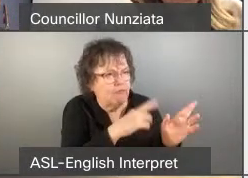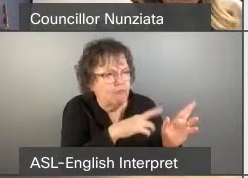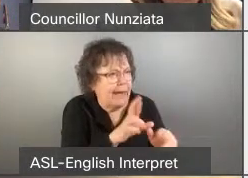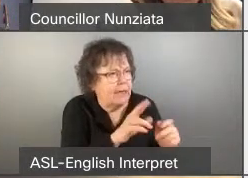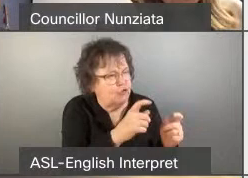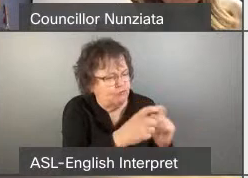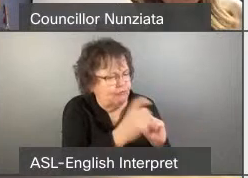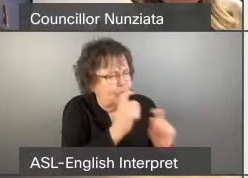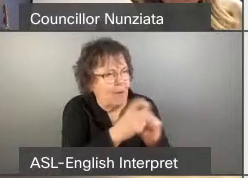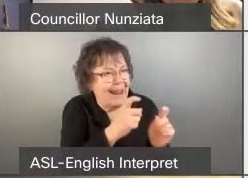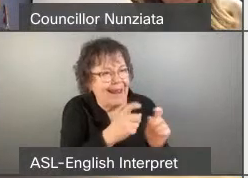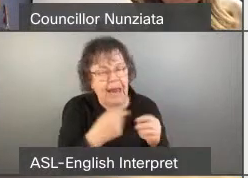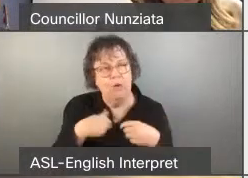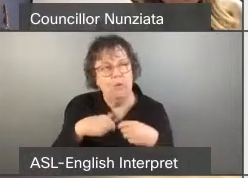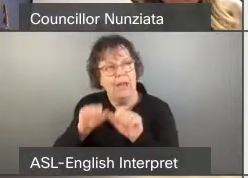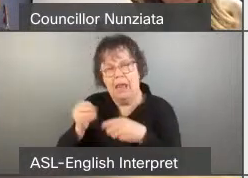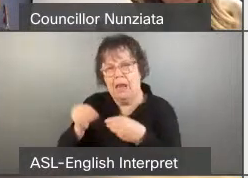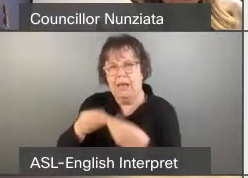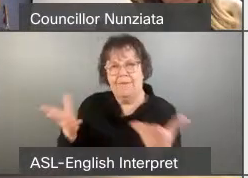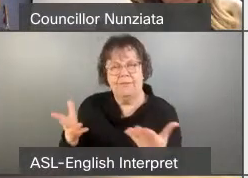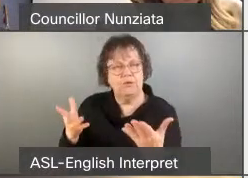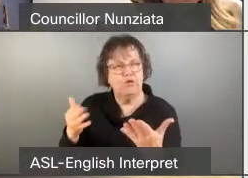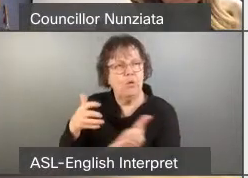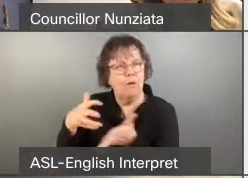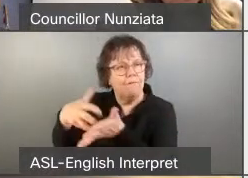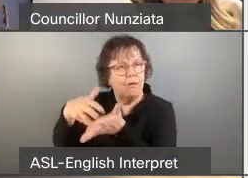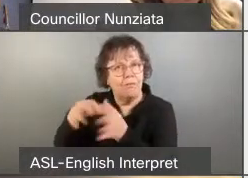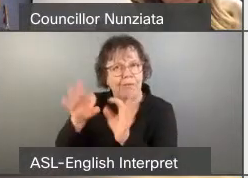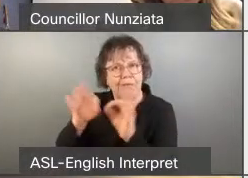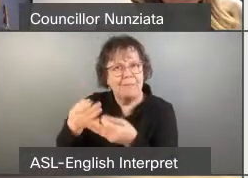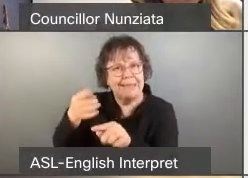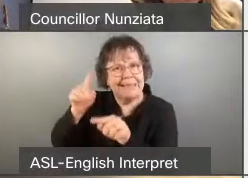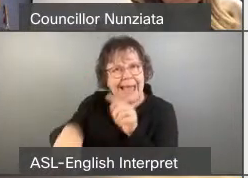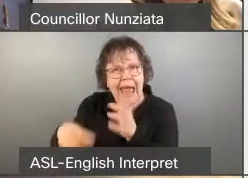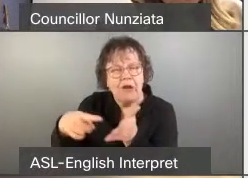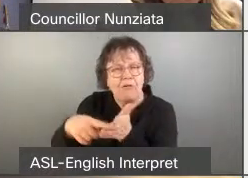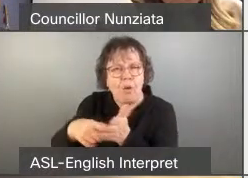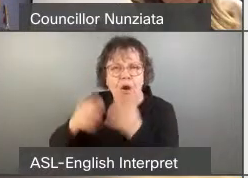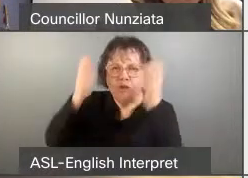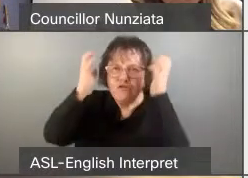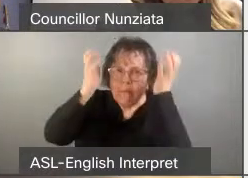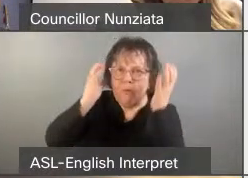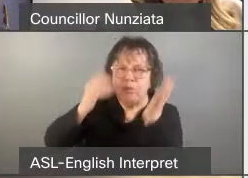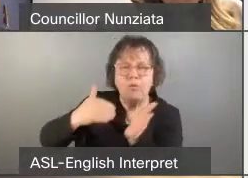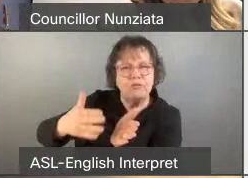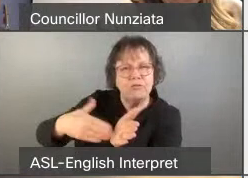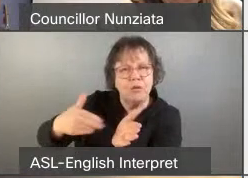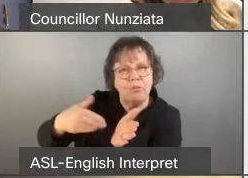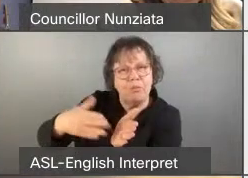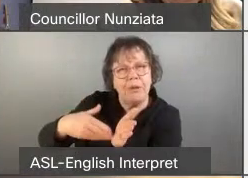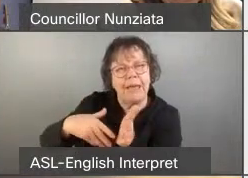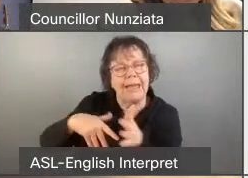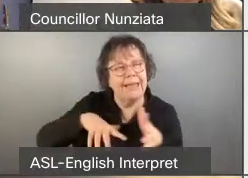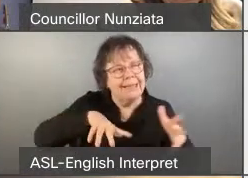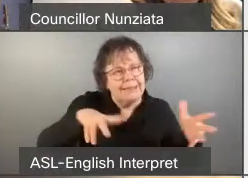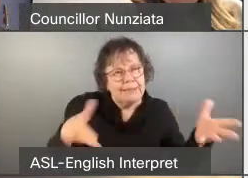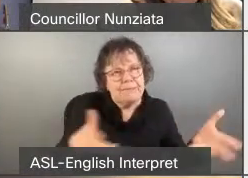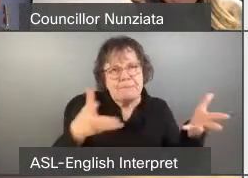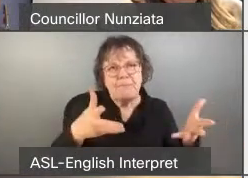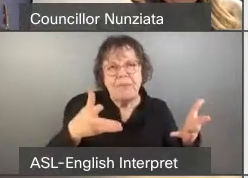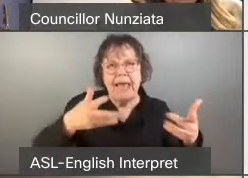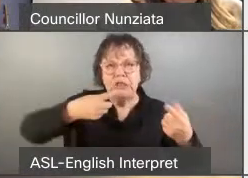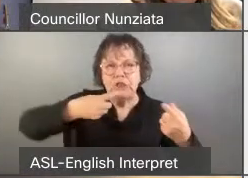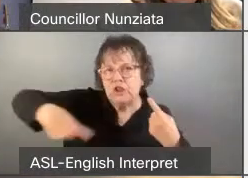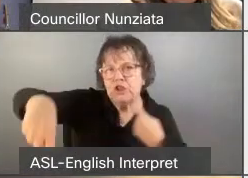can give them away to vulnerable families that simply can't afford shampoo or soap. It promotes the notion of the circular economy.